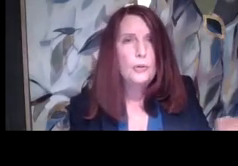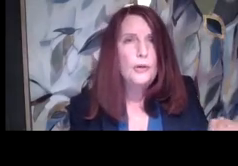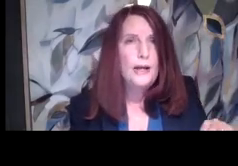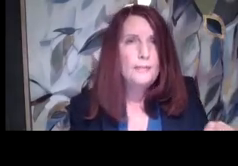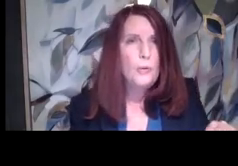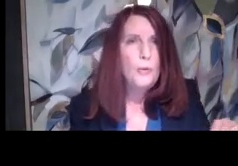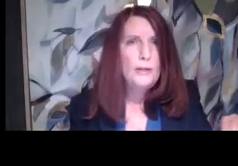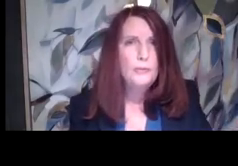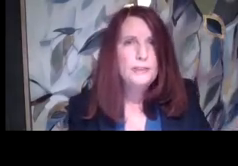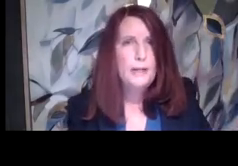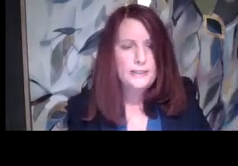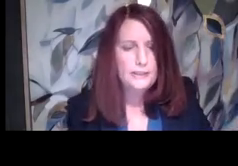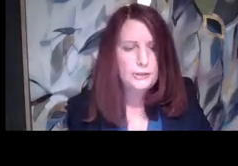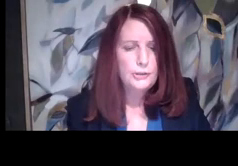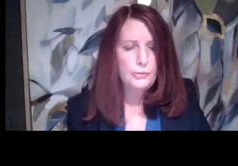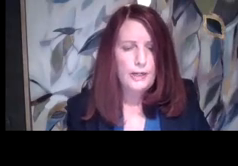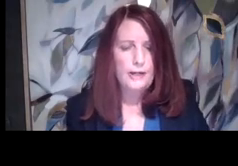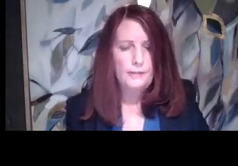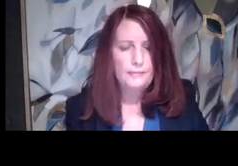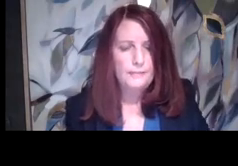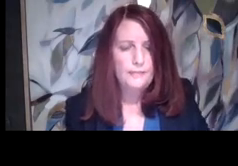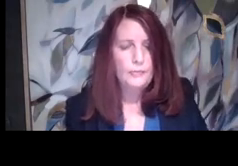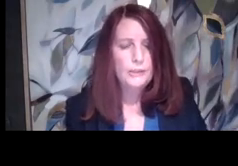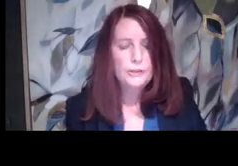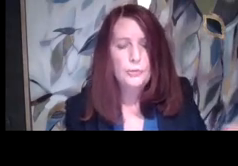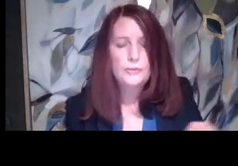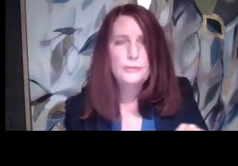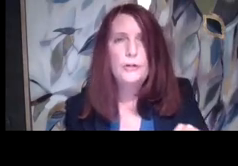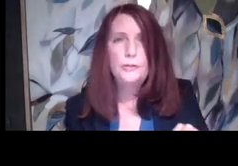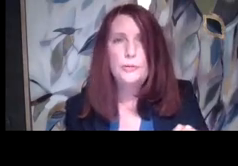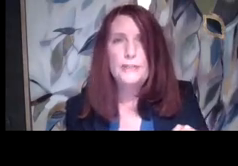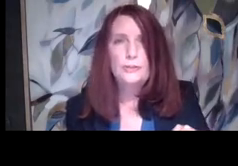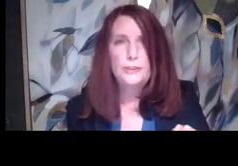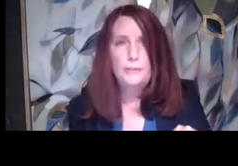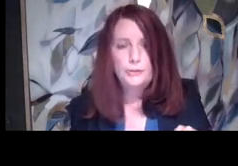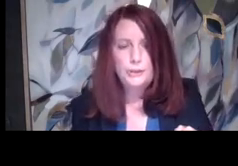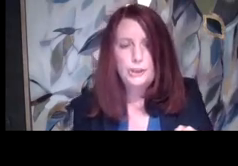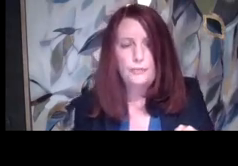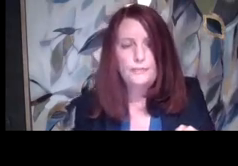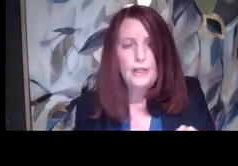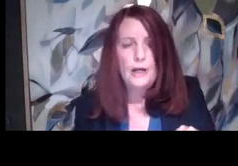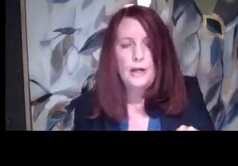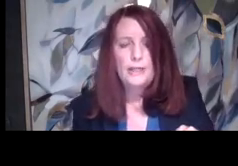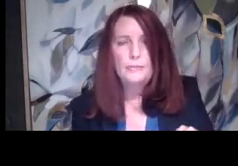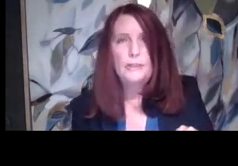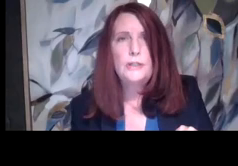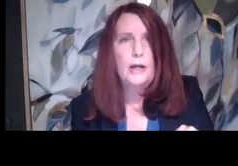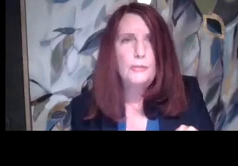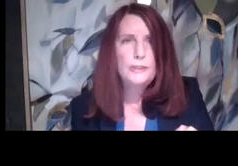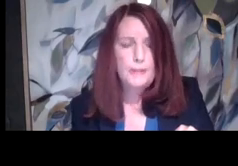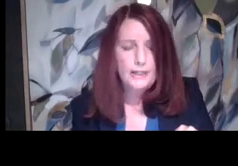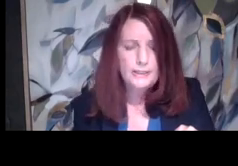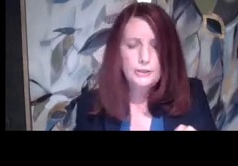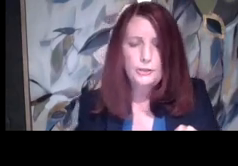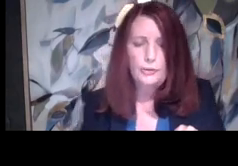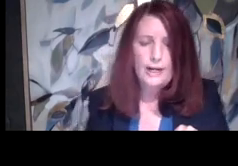So, um, when we're responding to, uh, when schools, what are schools actually supposed to do? Um, and when, uh,